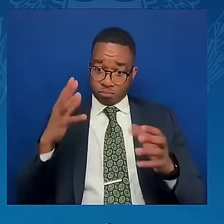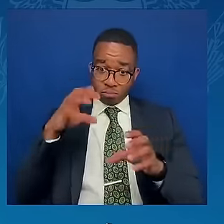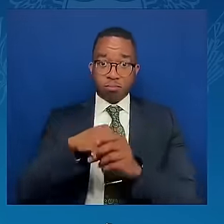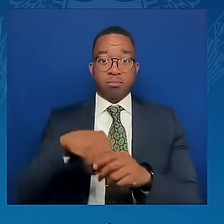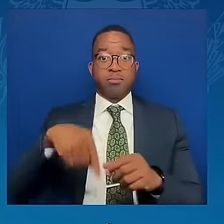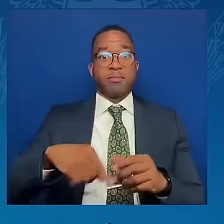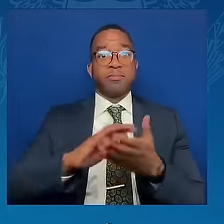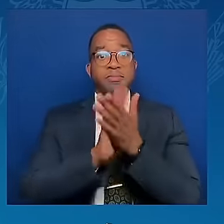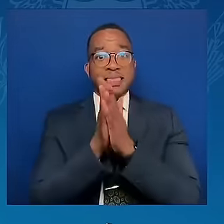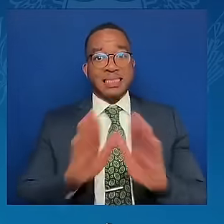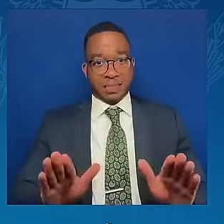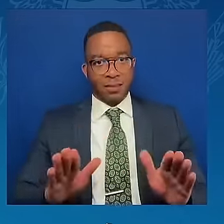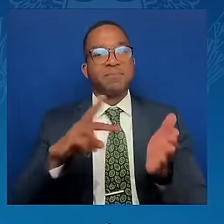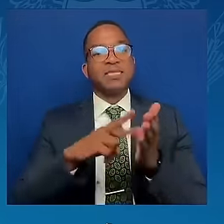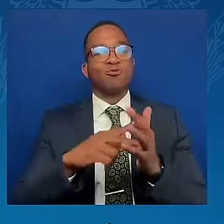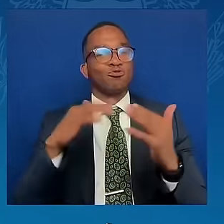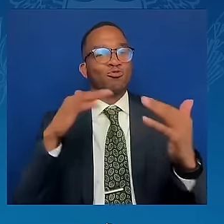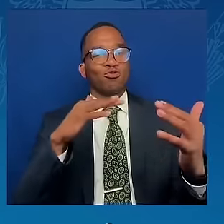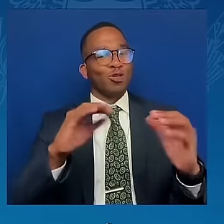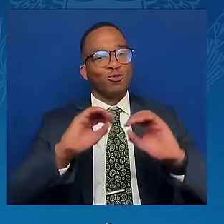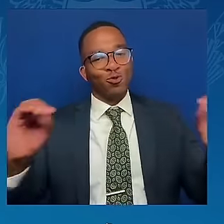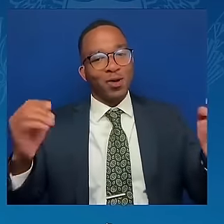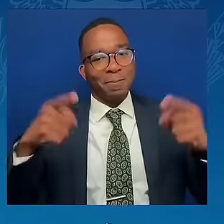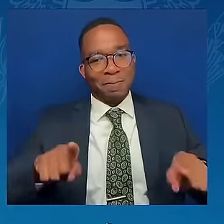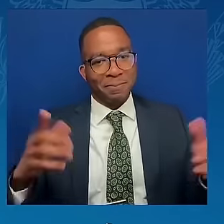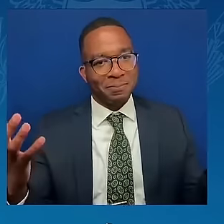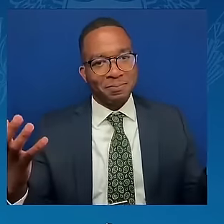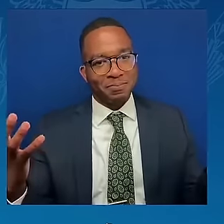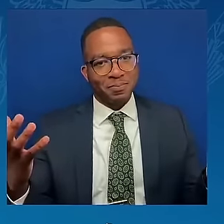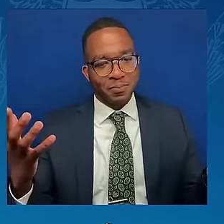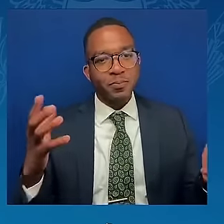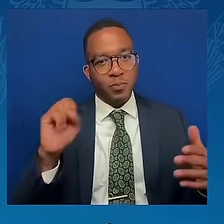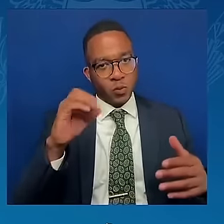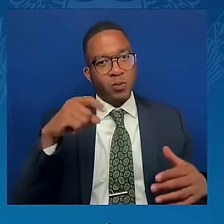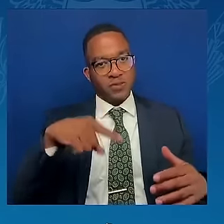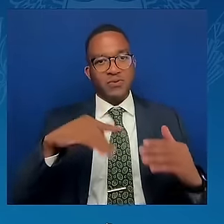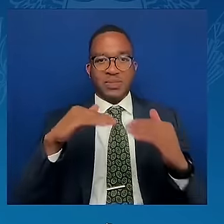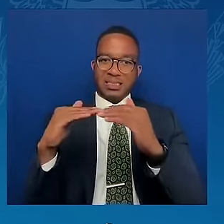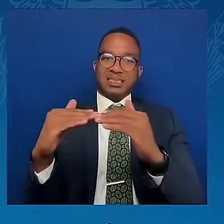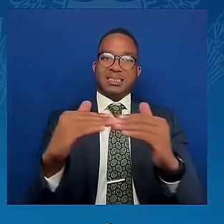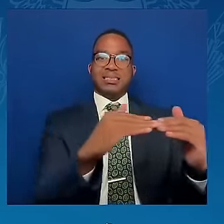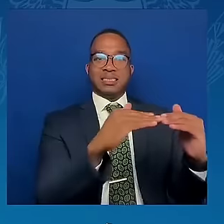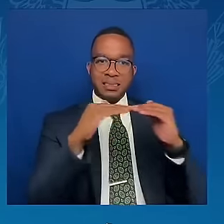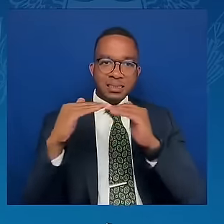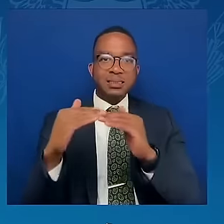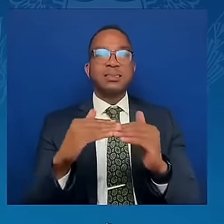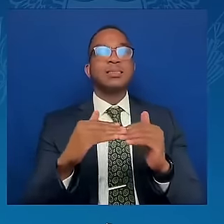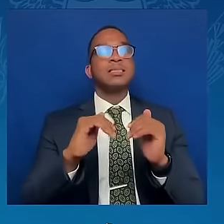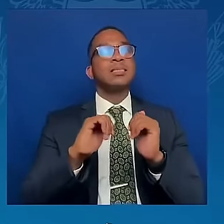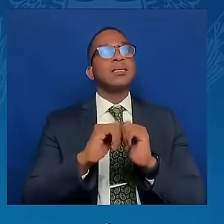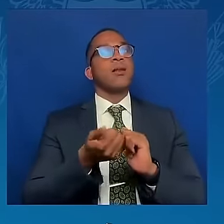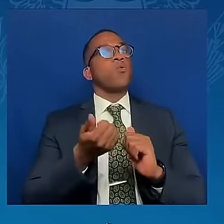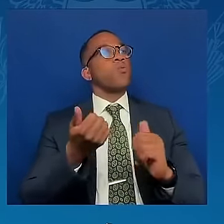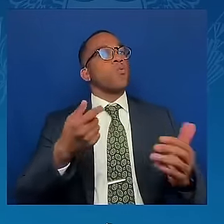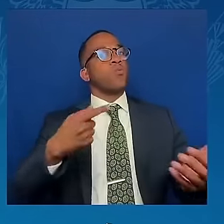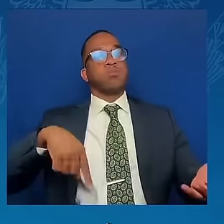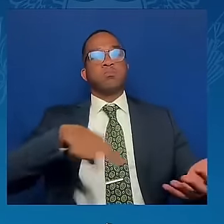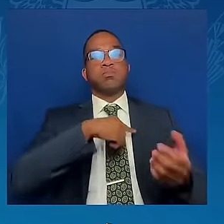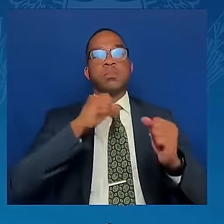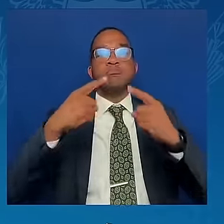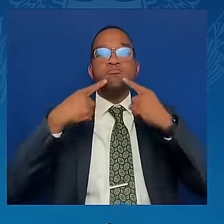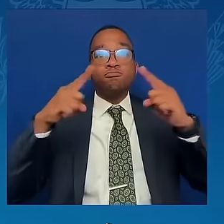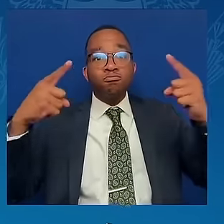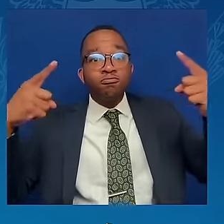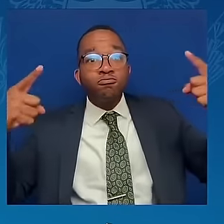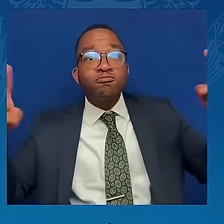means for the world and how it can be achieved in a truly lasting way. The UN Charter is the basis